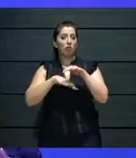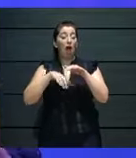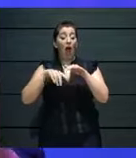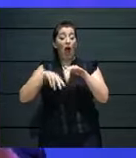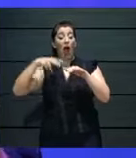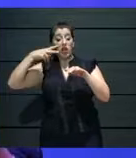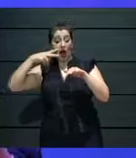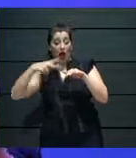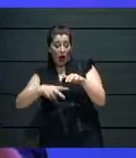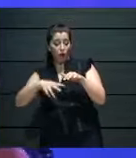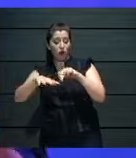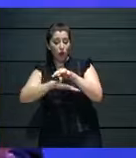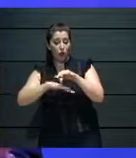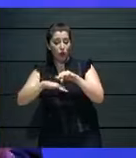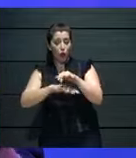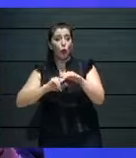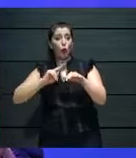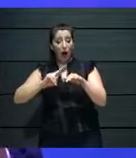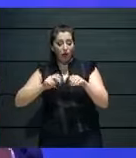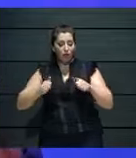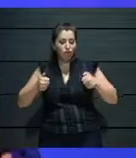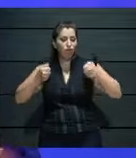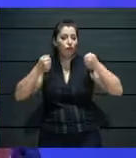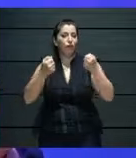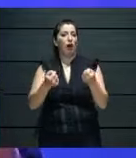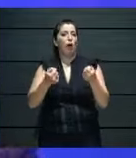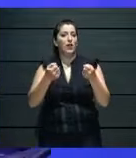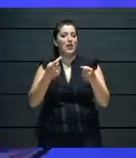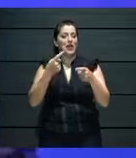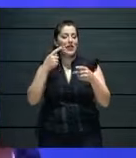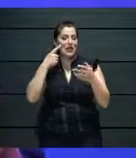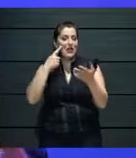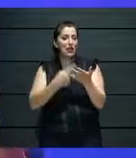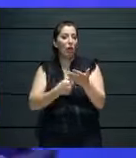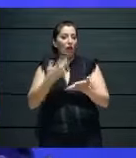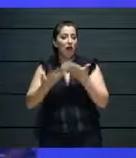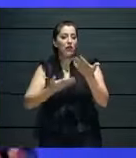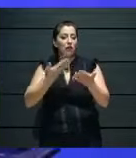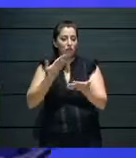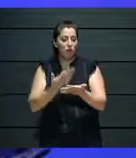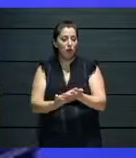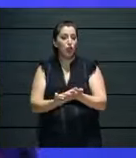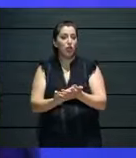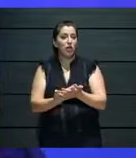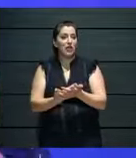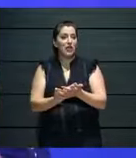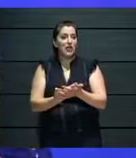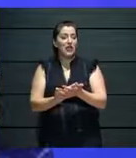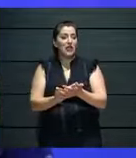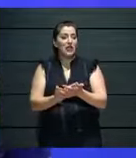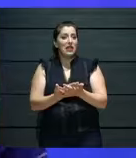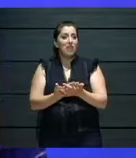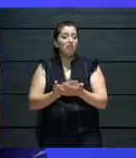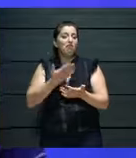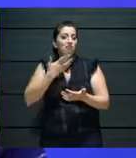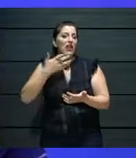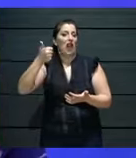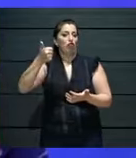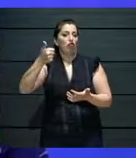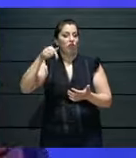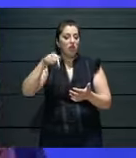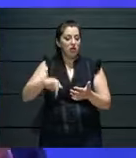So we need to understand. We need to understand. We need to ask questions. We need to keep exploring. We need to keep researching.